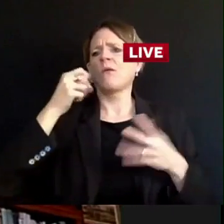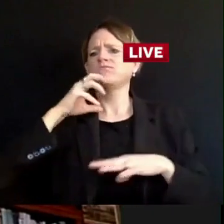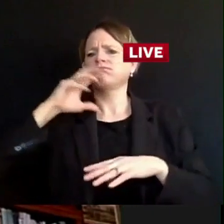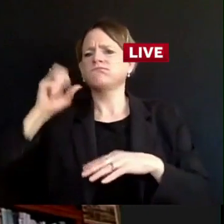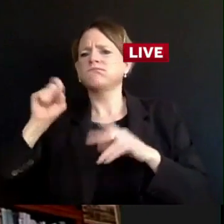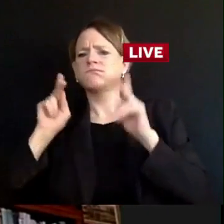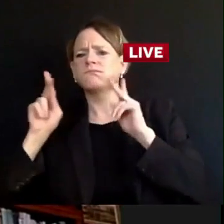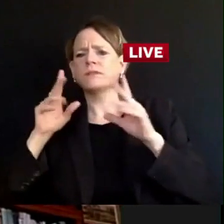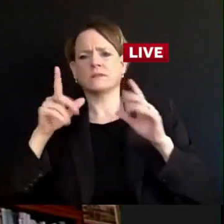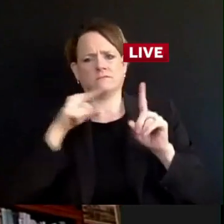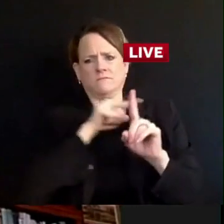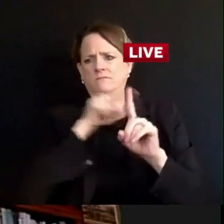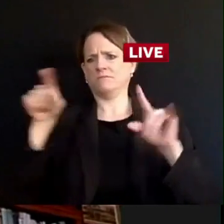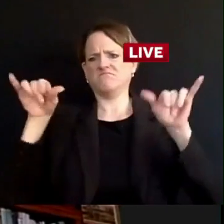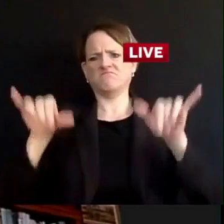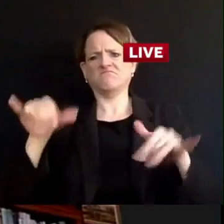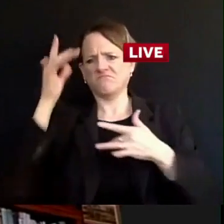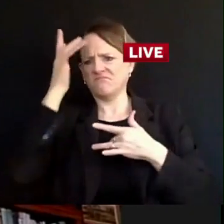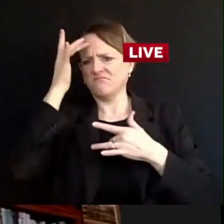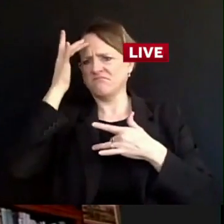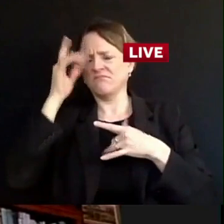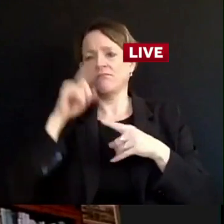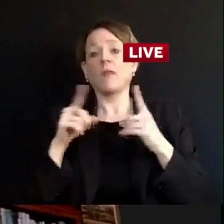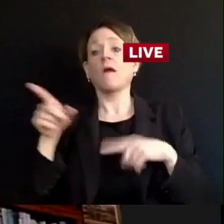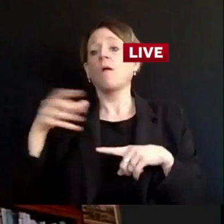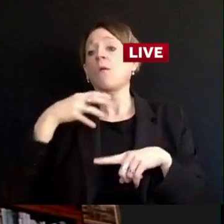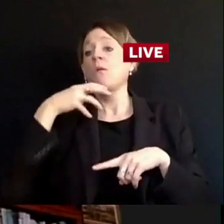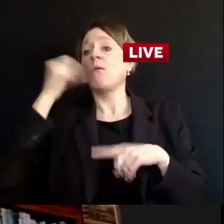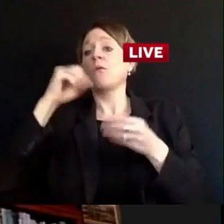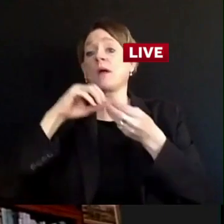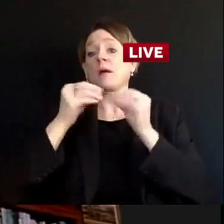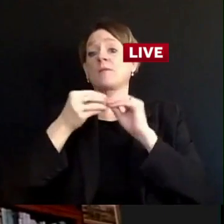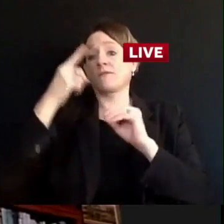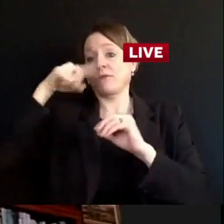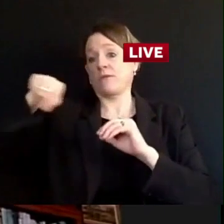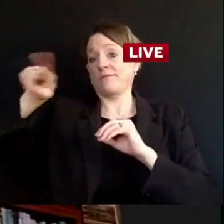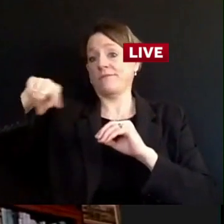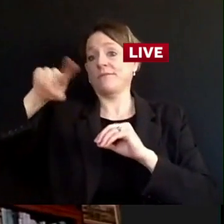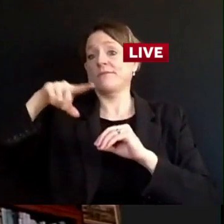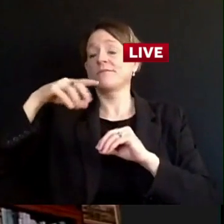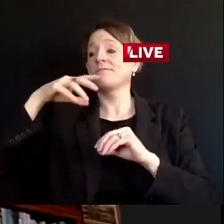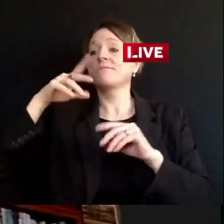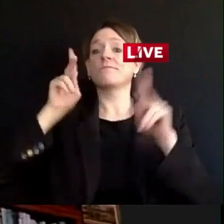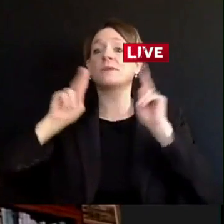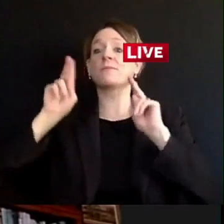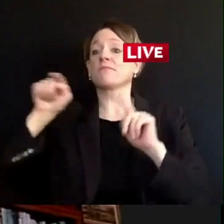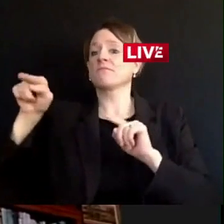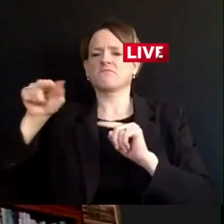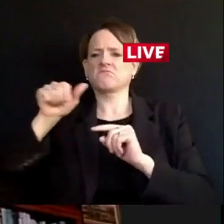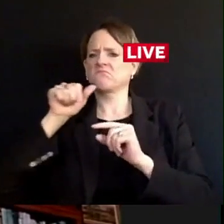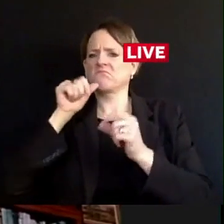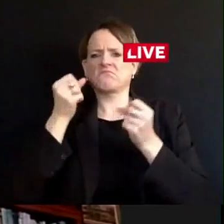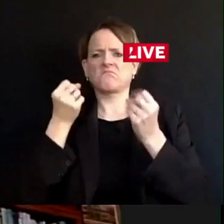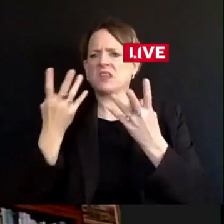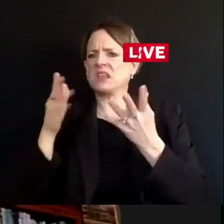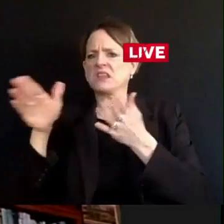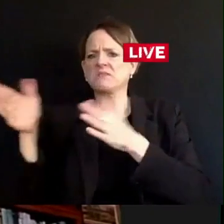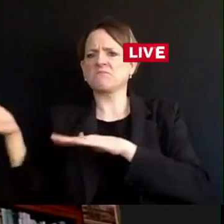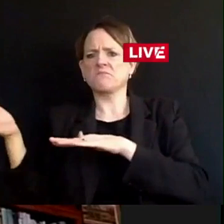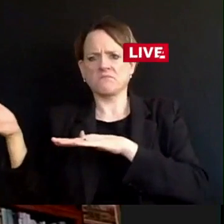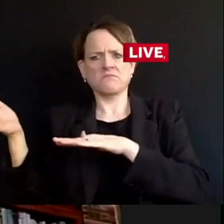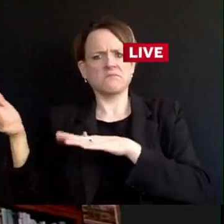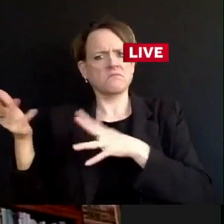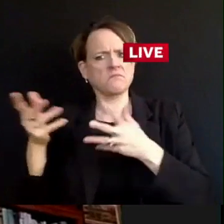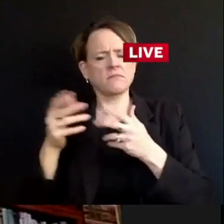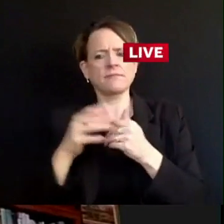The important thing to understand about this virus is that there's a wide variety in the risk of severe disease.